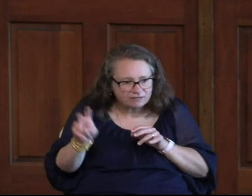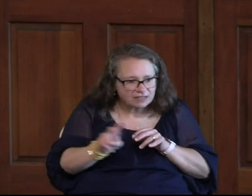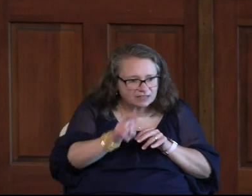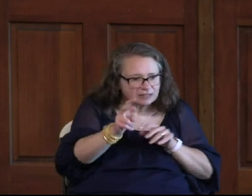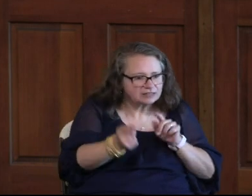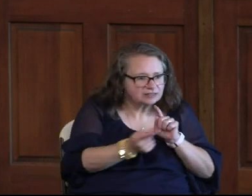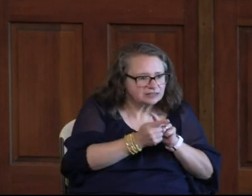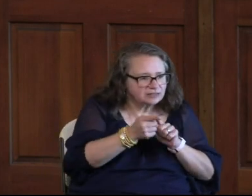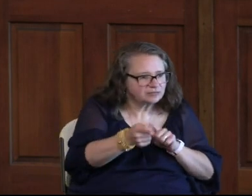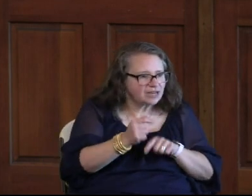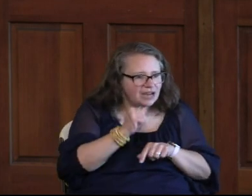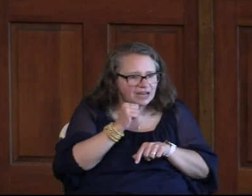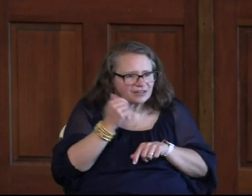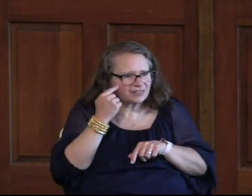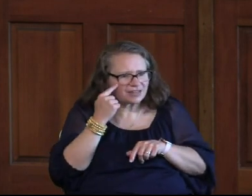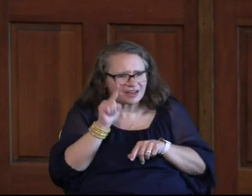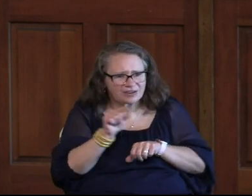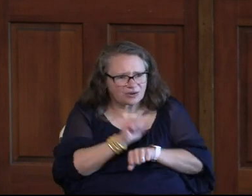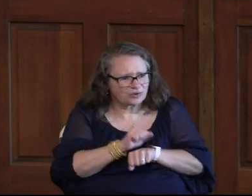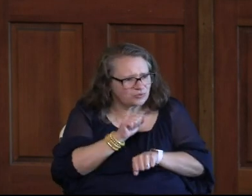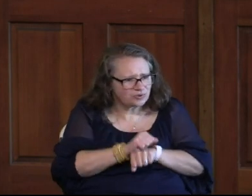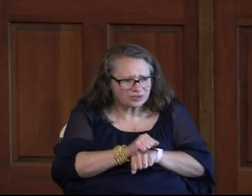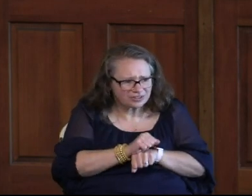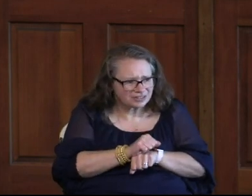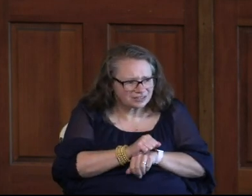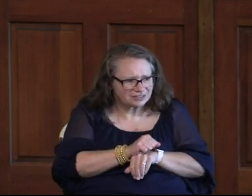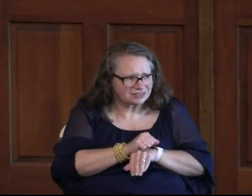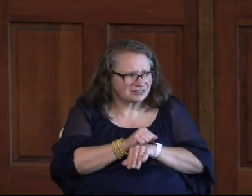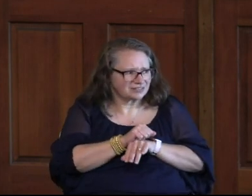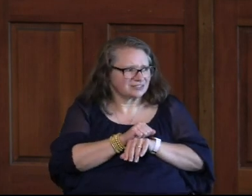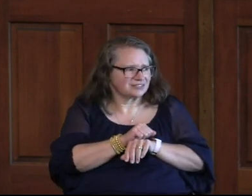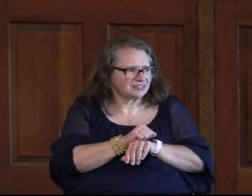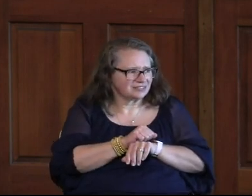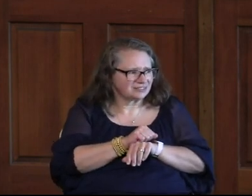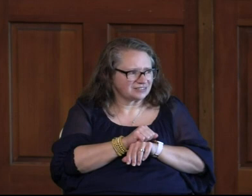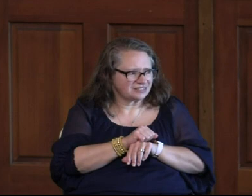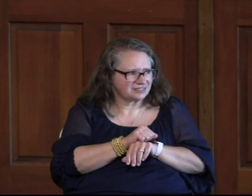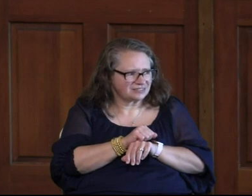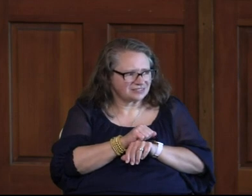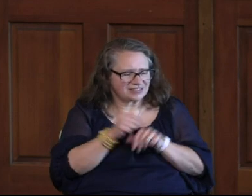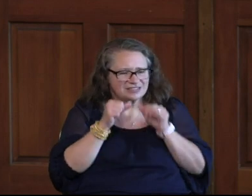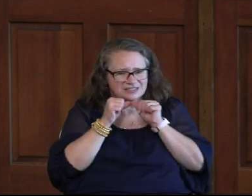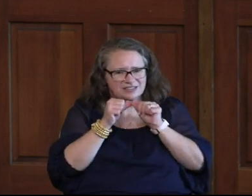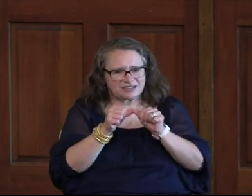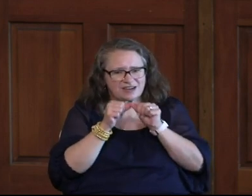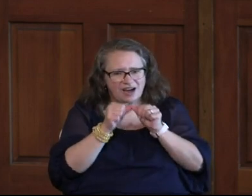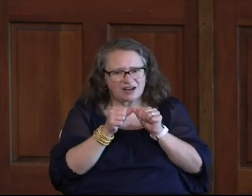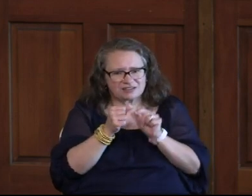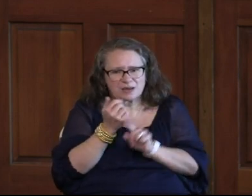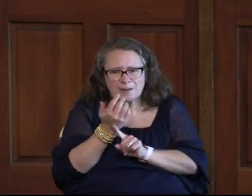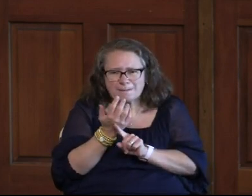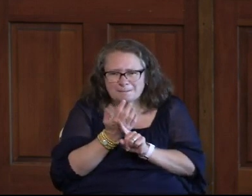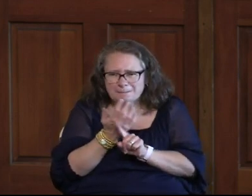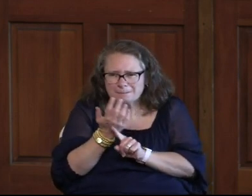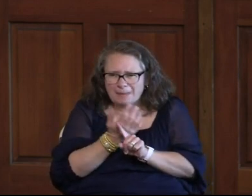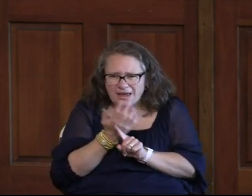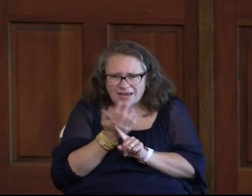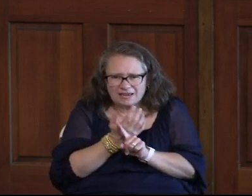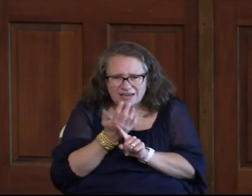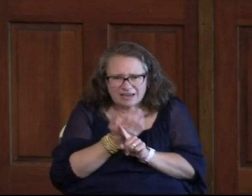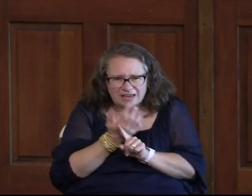Them Tomorrow I Don't Even Think I Can Go To Work You Know It's This Constant Begging For